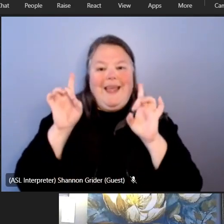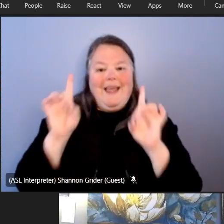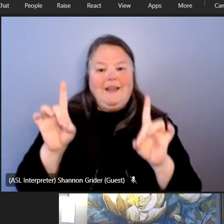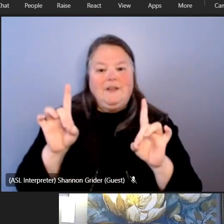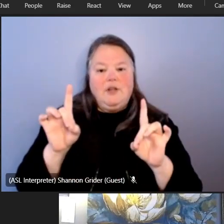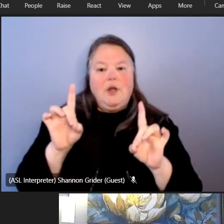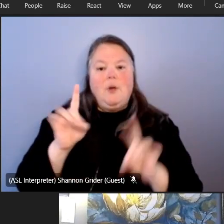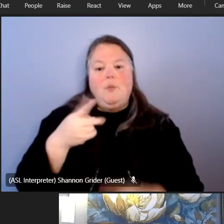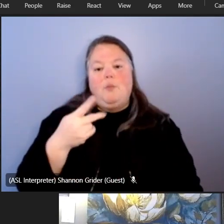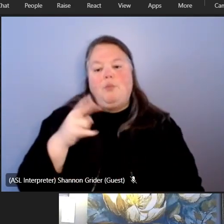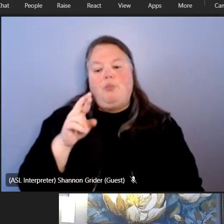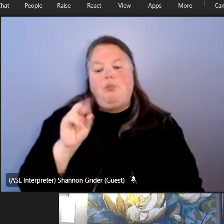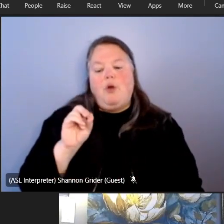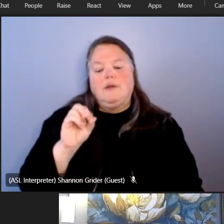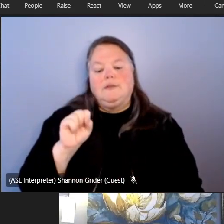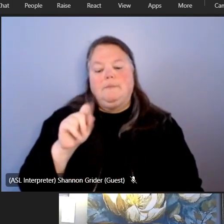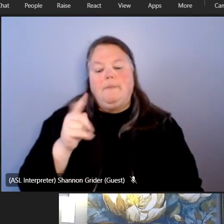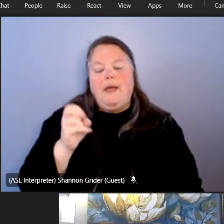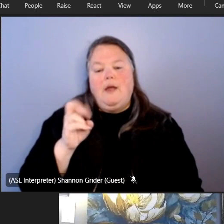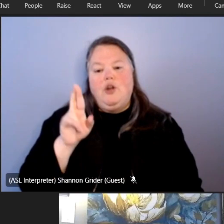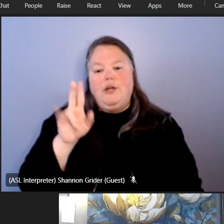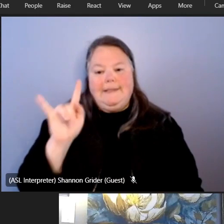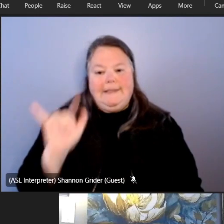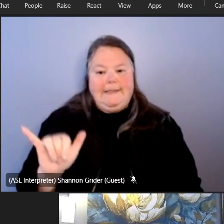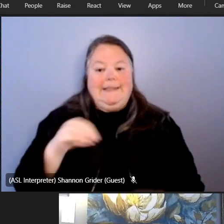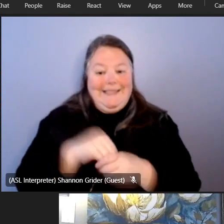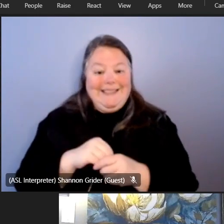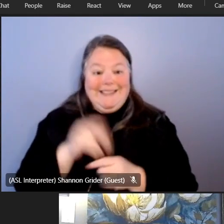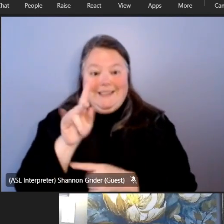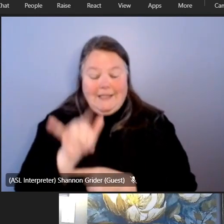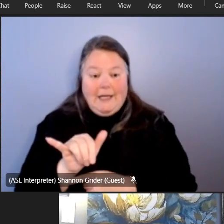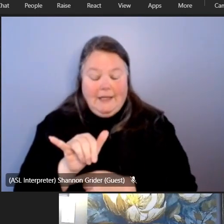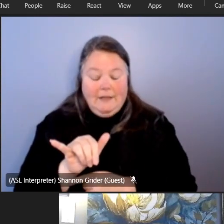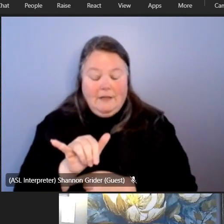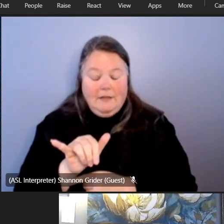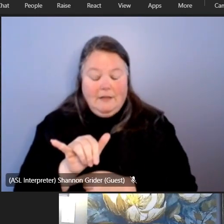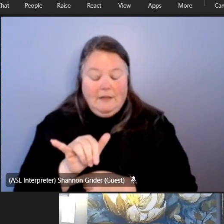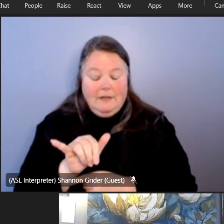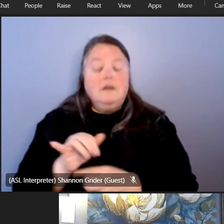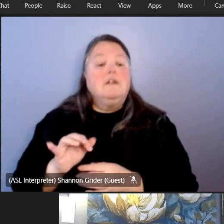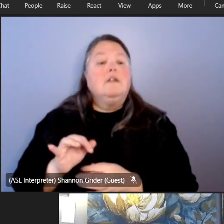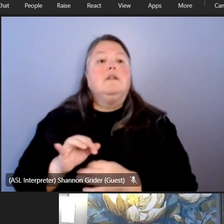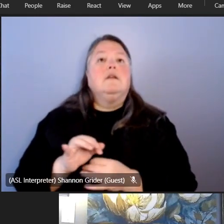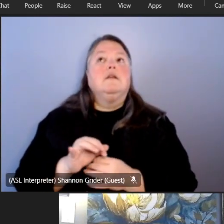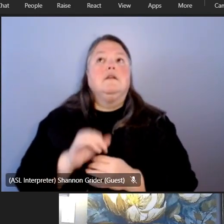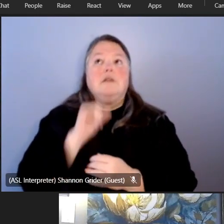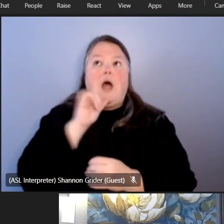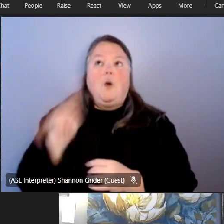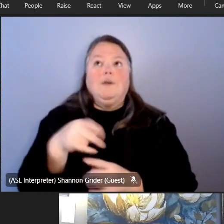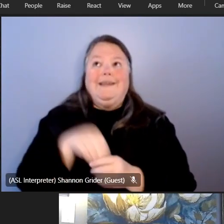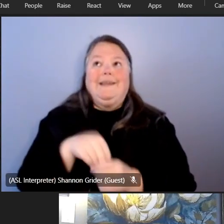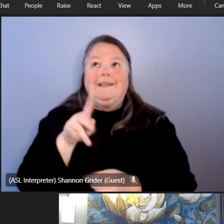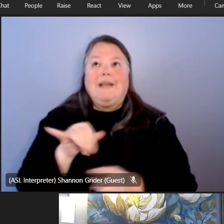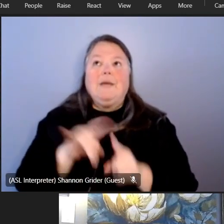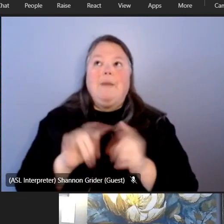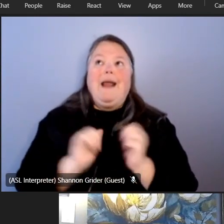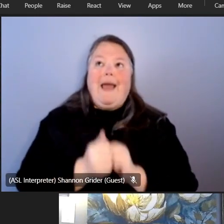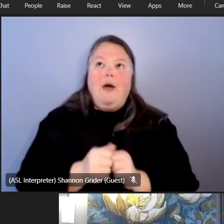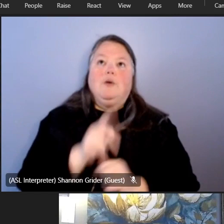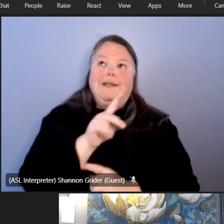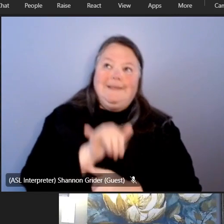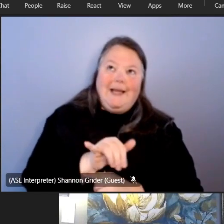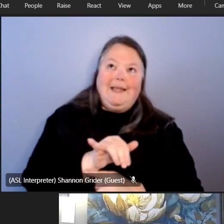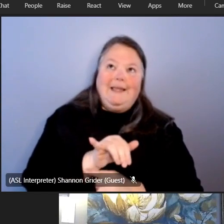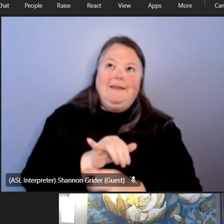specifically in kentucky um like related not just like inner like in kentucky but like kentucky related